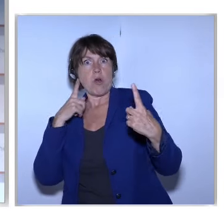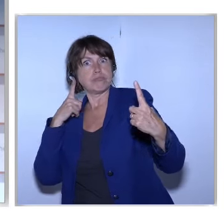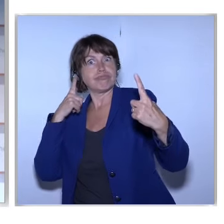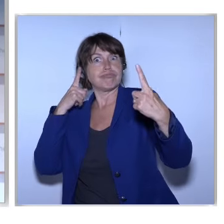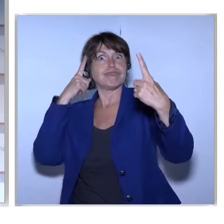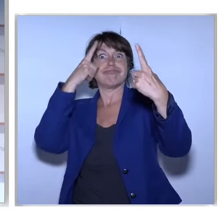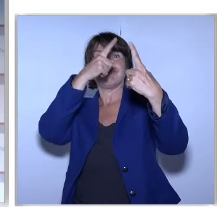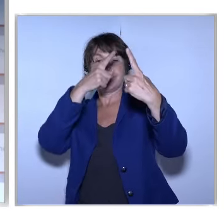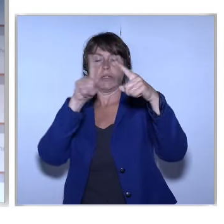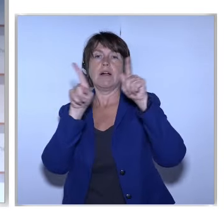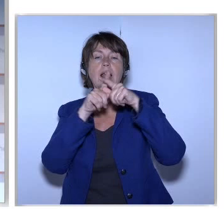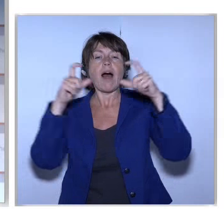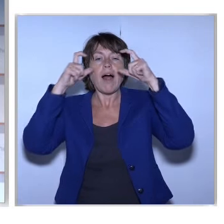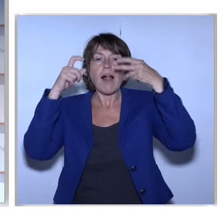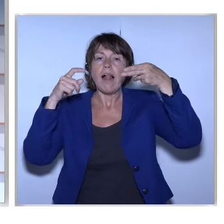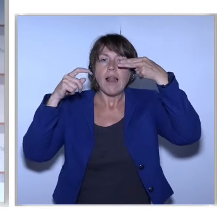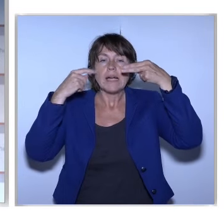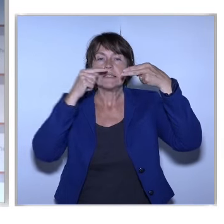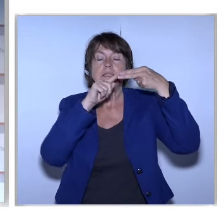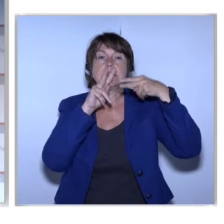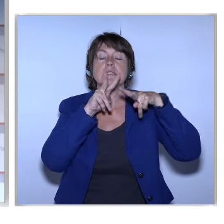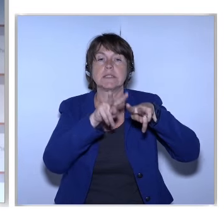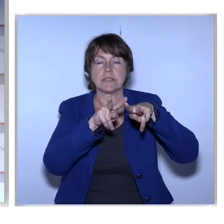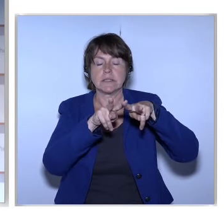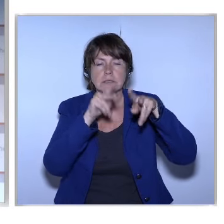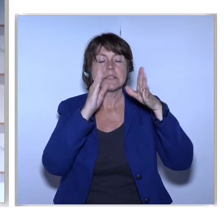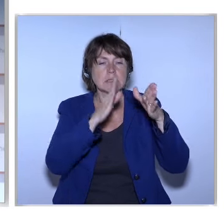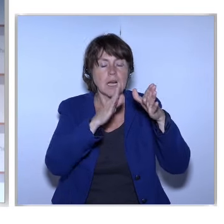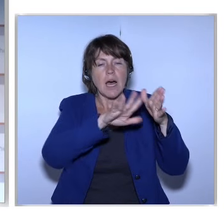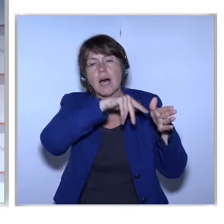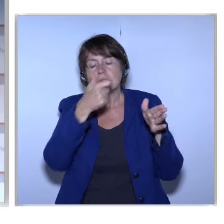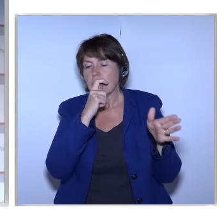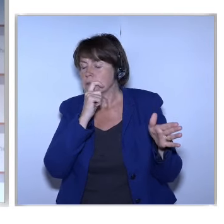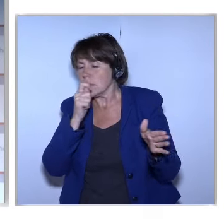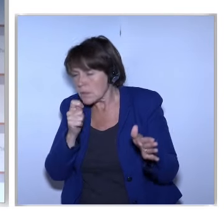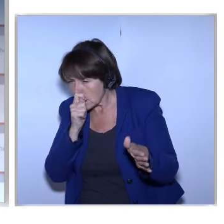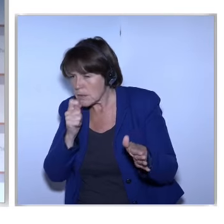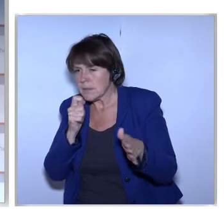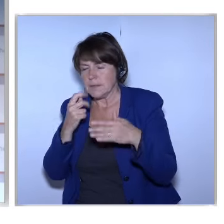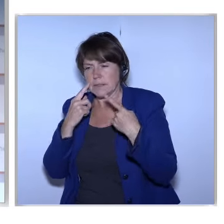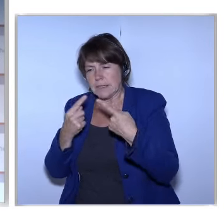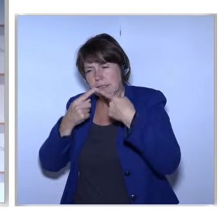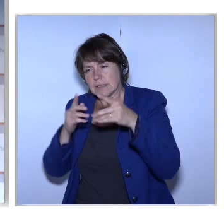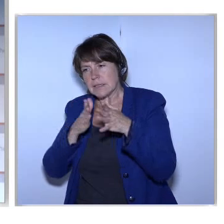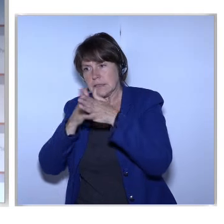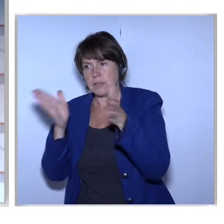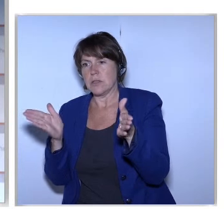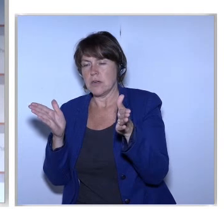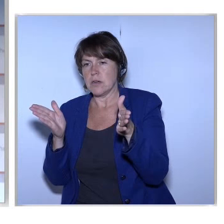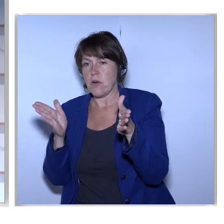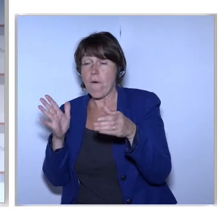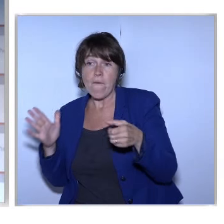One Lens And Looking At Them In Isolation Knowing That They Forgo What I Believe Is The Full